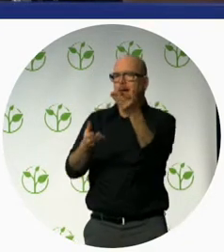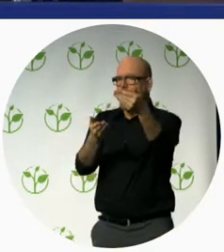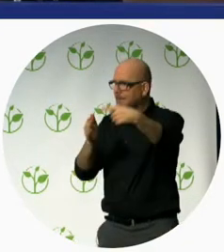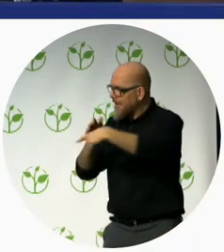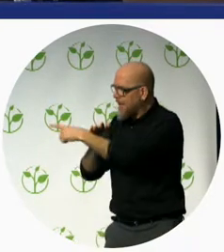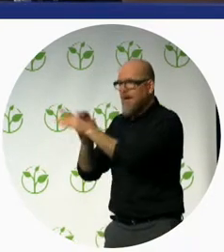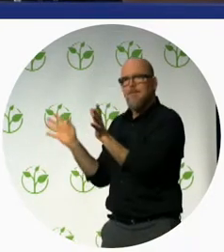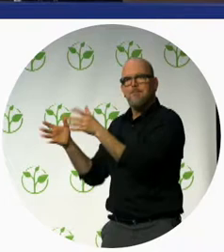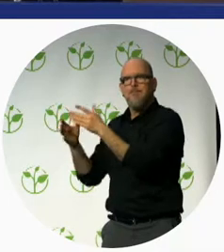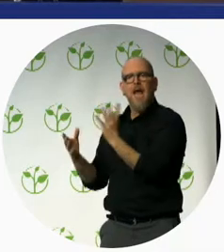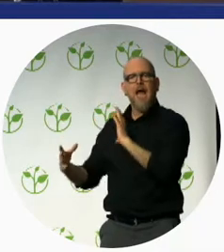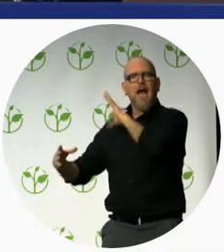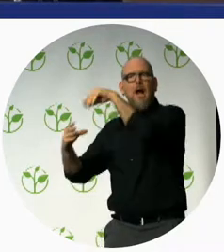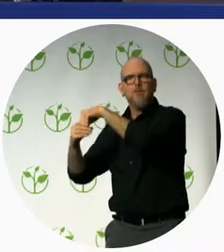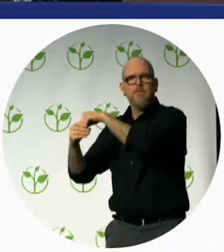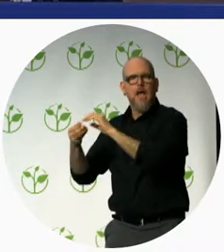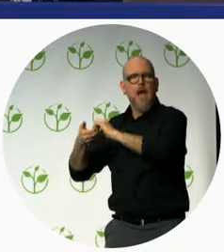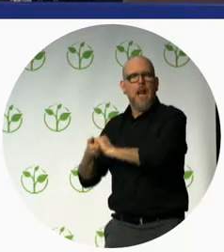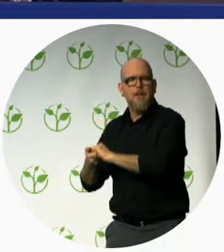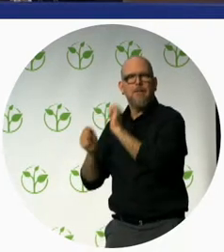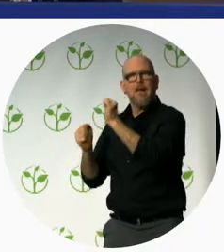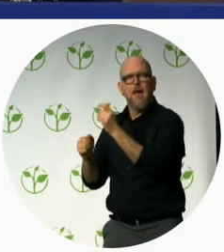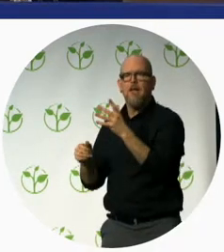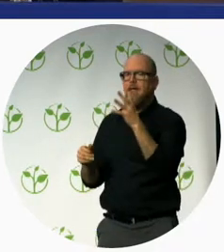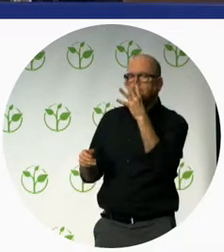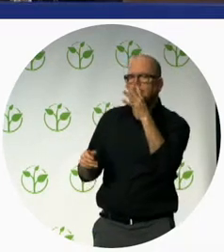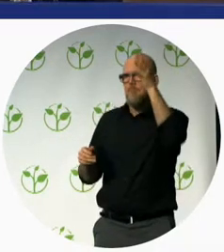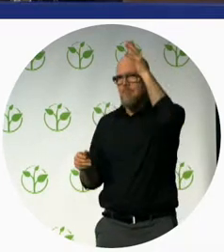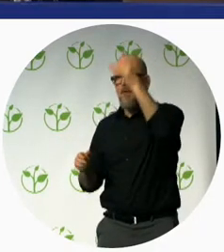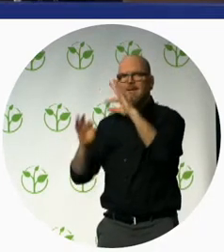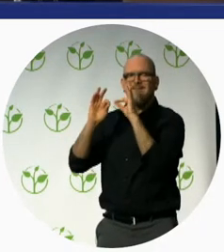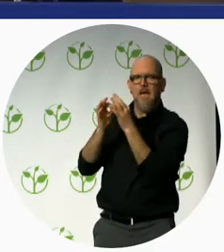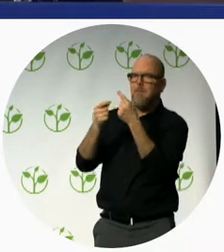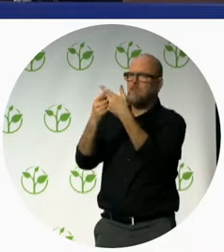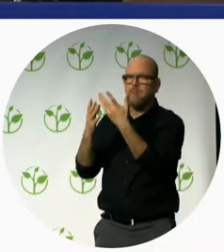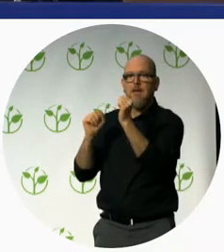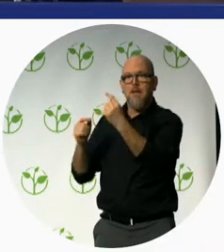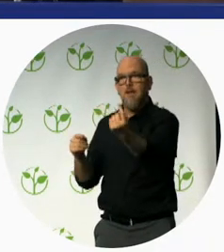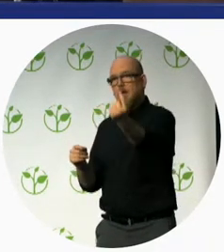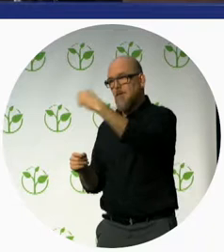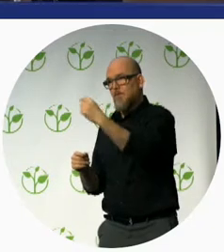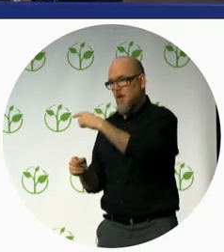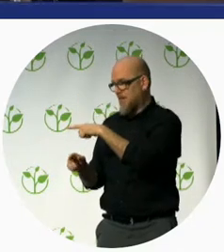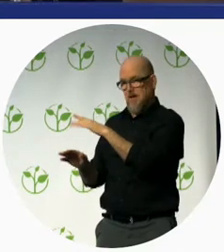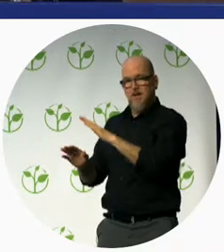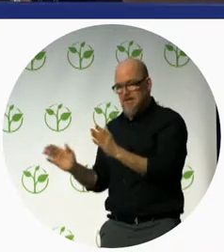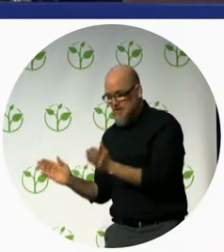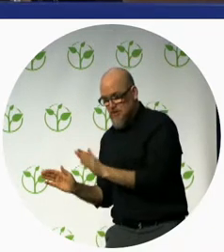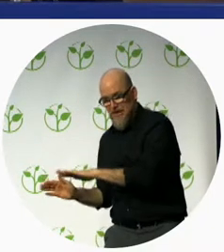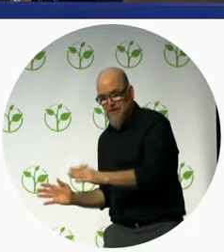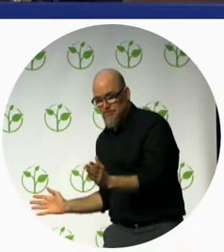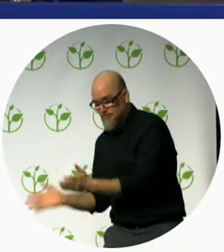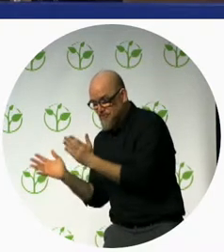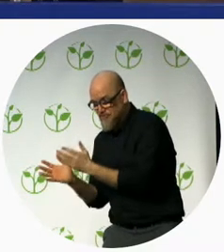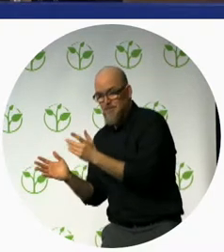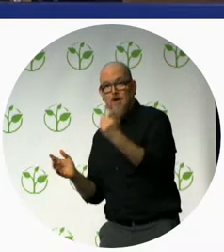parents and from the locality children without disability can come regularly and interact and play and learn that